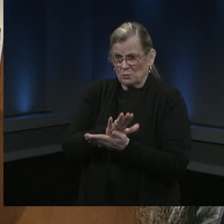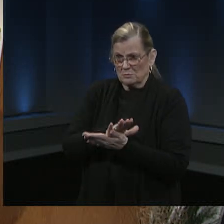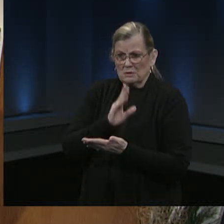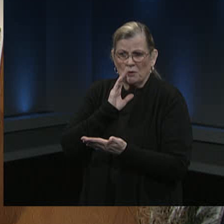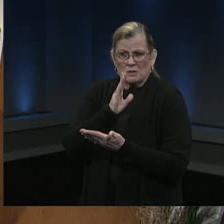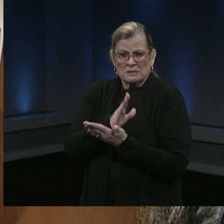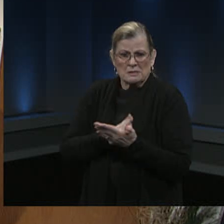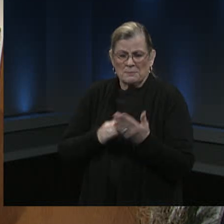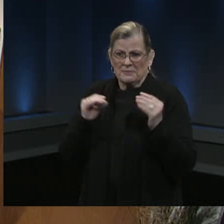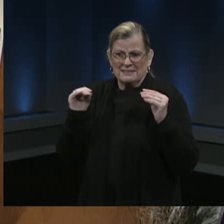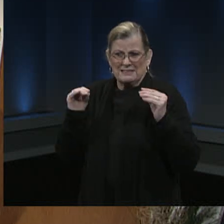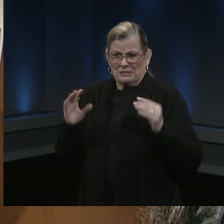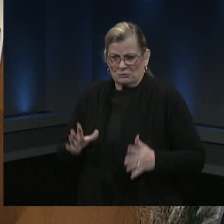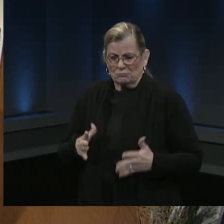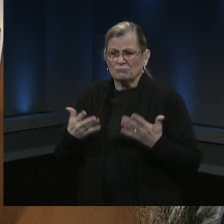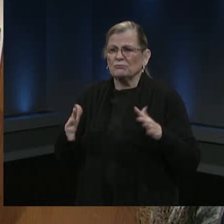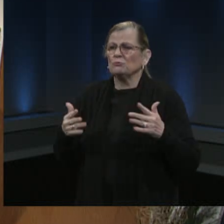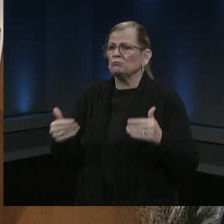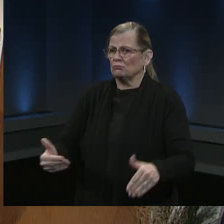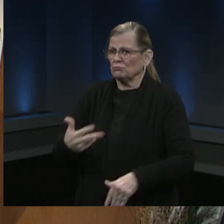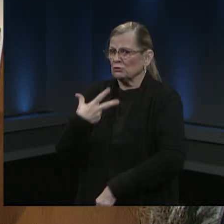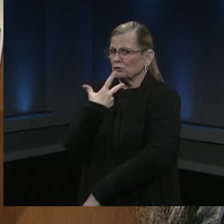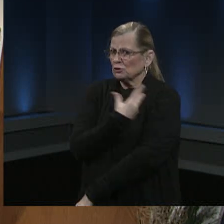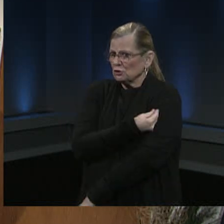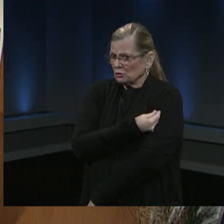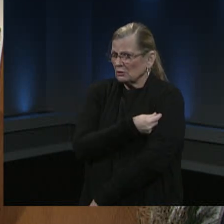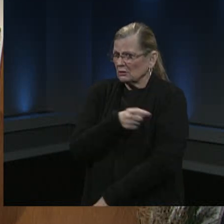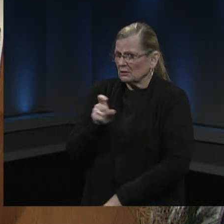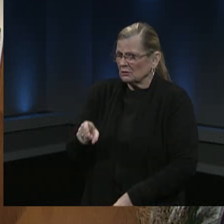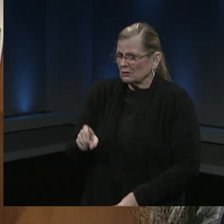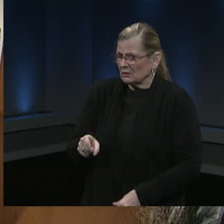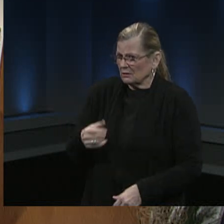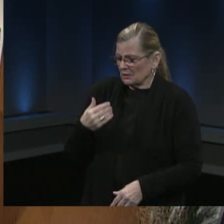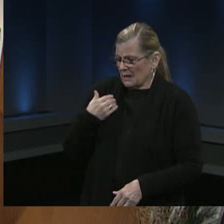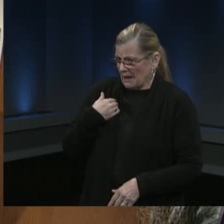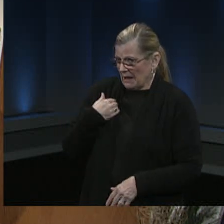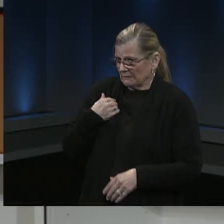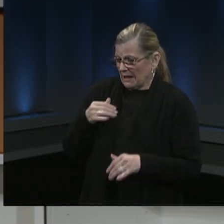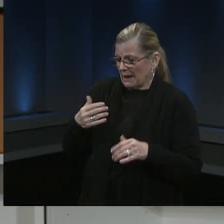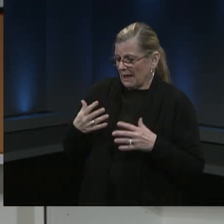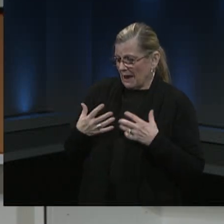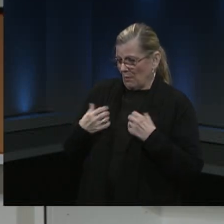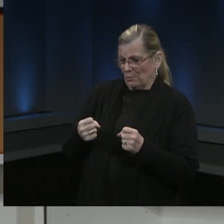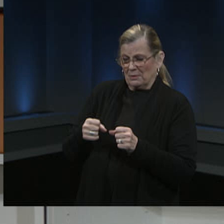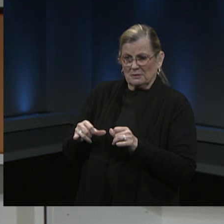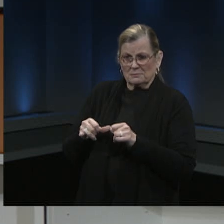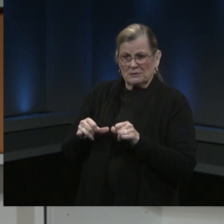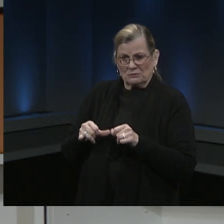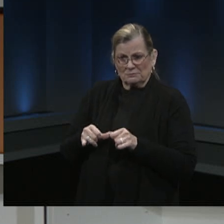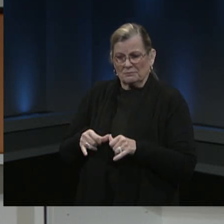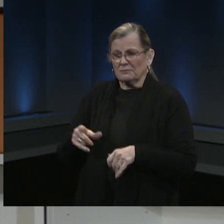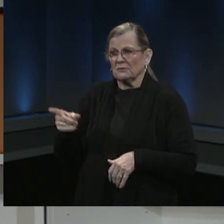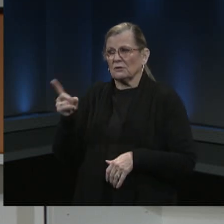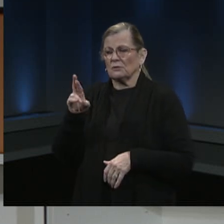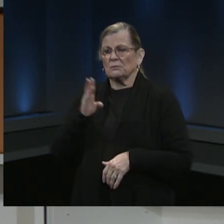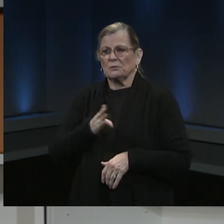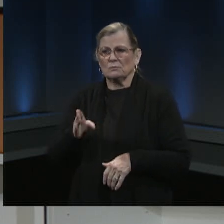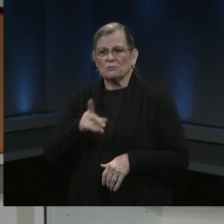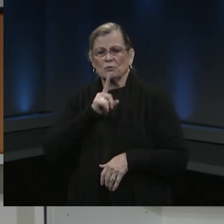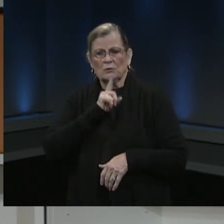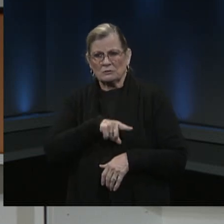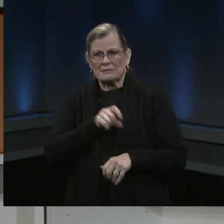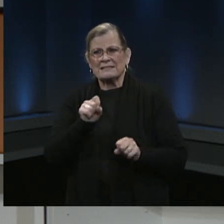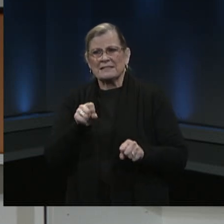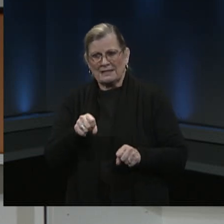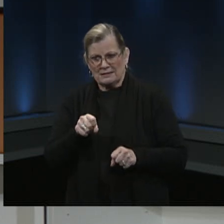are you still looking at those health matrix measures? Yes, the school decision making model that we've shared with the school